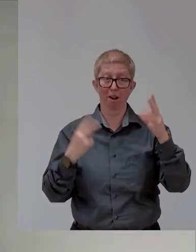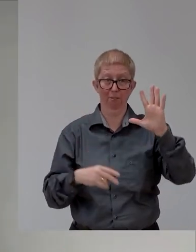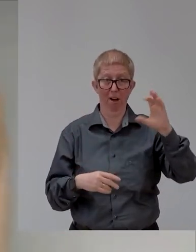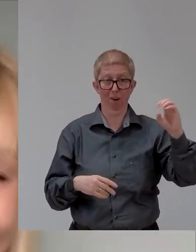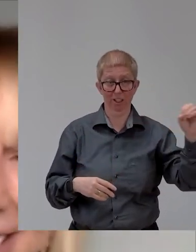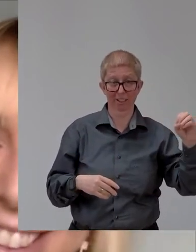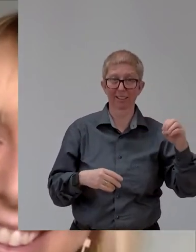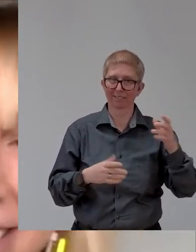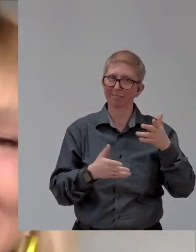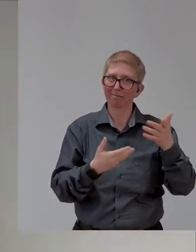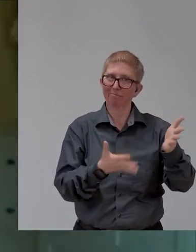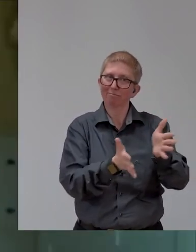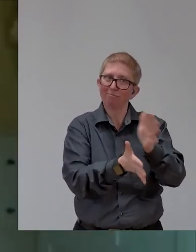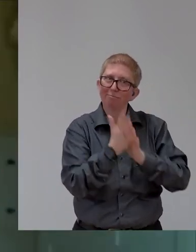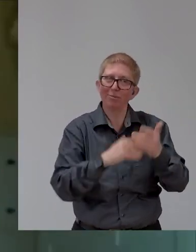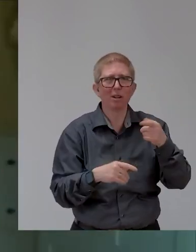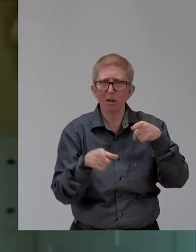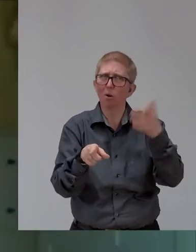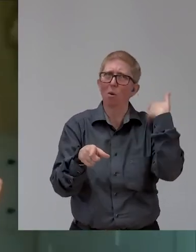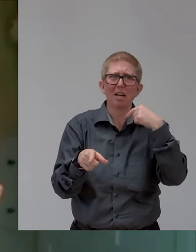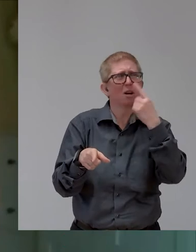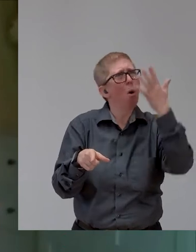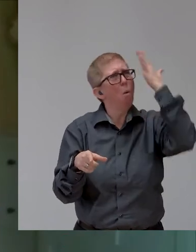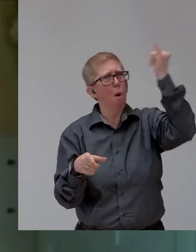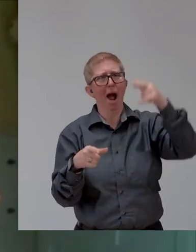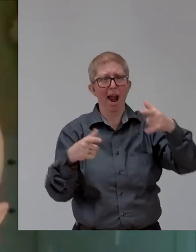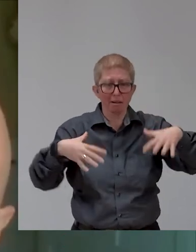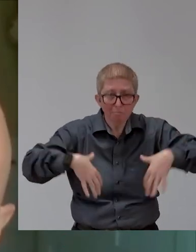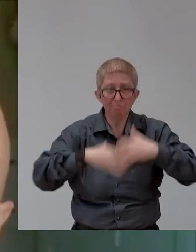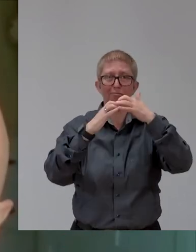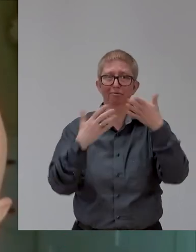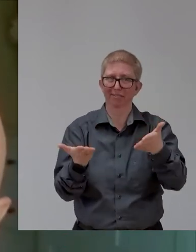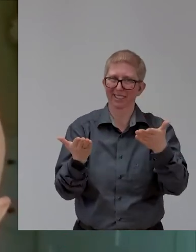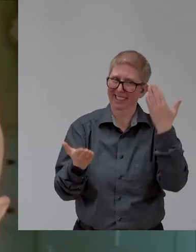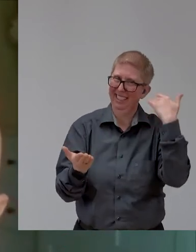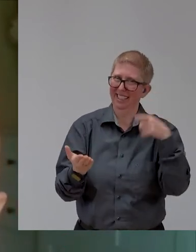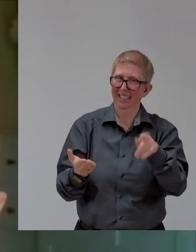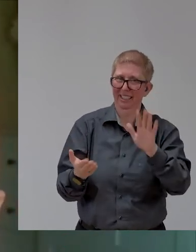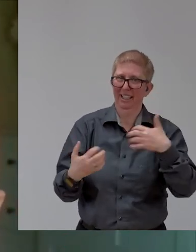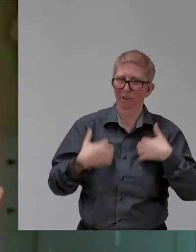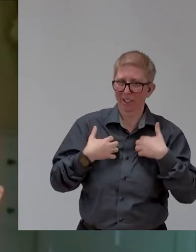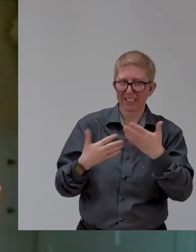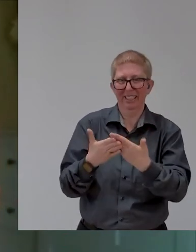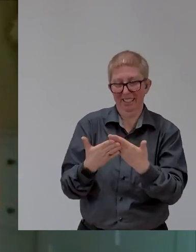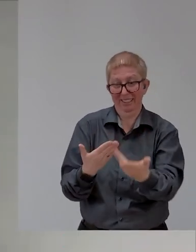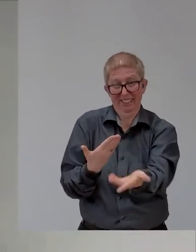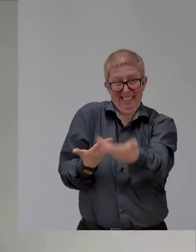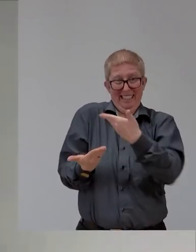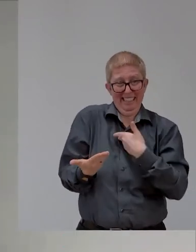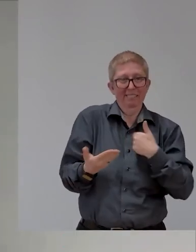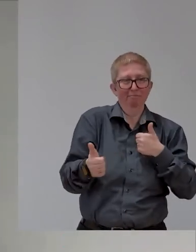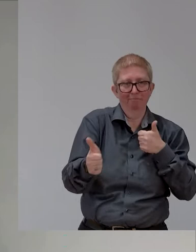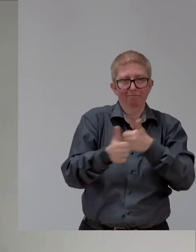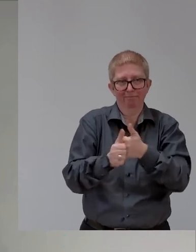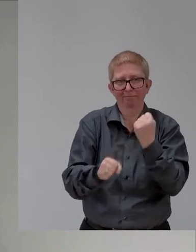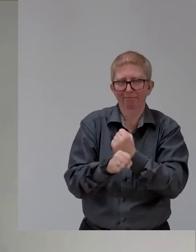why and said, you know, this is, this is why, well, why, why you were interested in it and why it was a topic, you know, you were pursuing it. And, Okay. Can I actually, can I